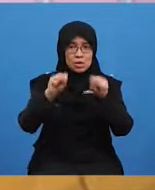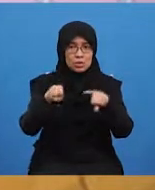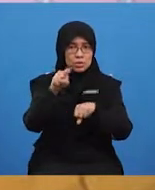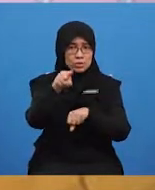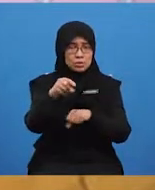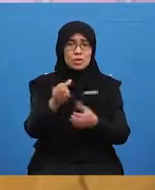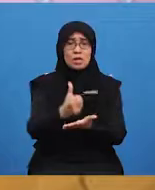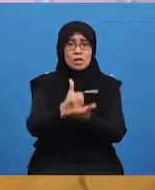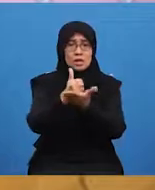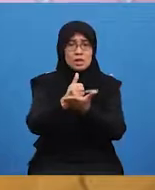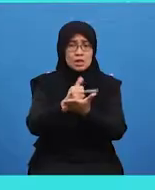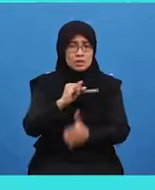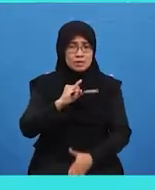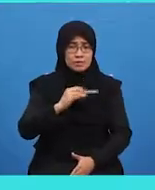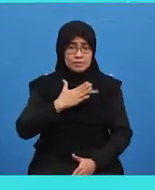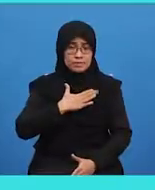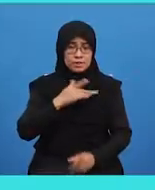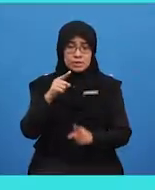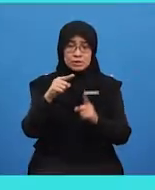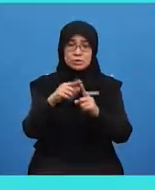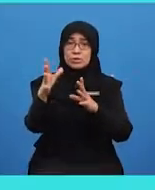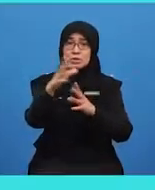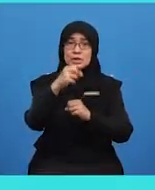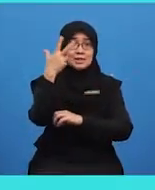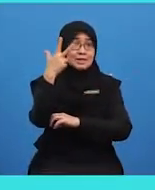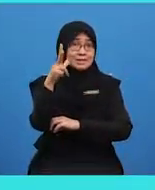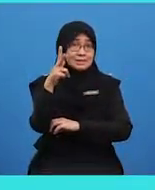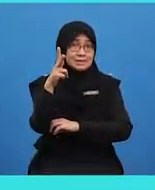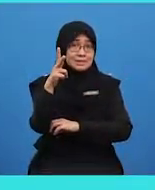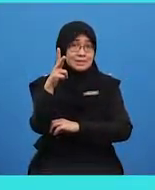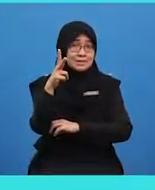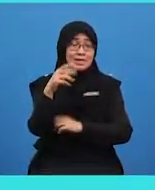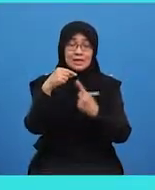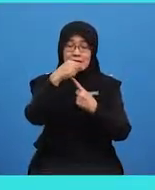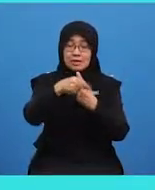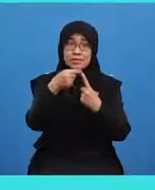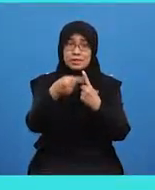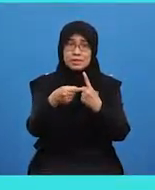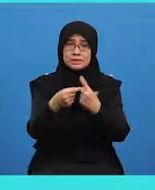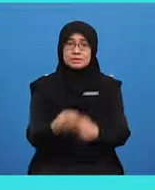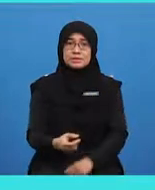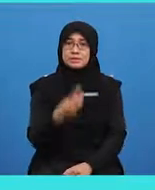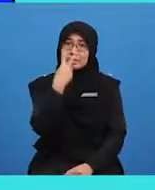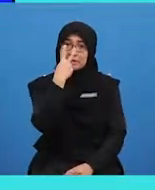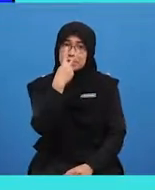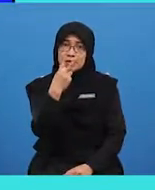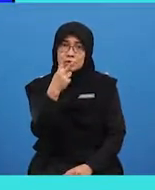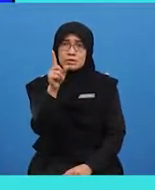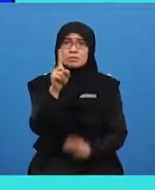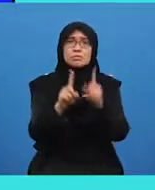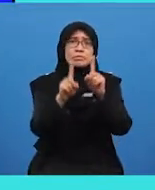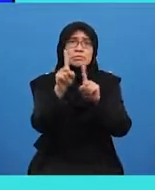bananas? Is it this one? Or this one?